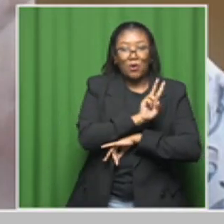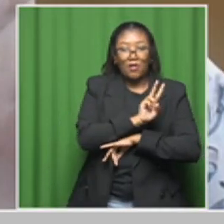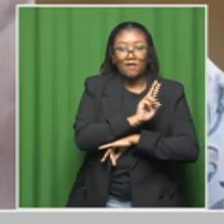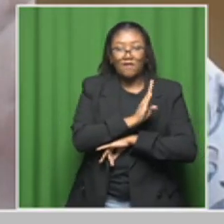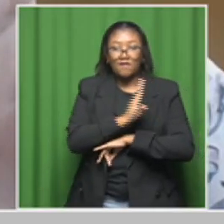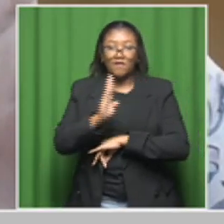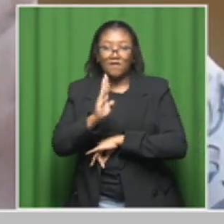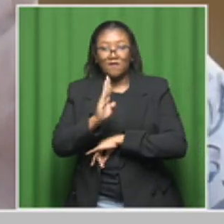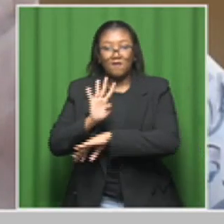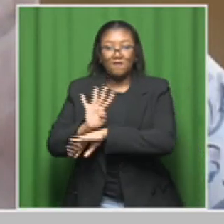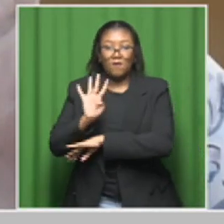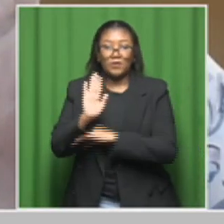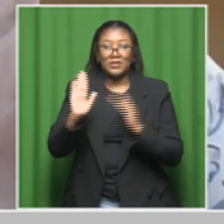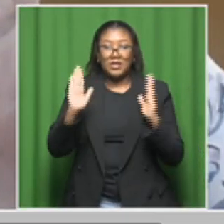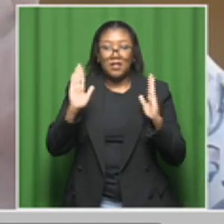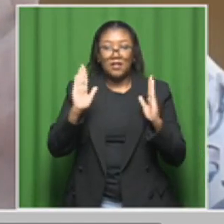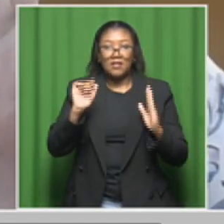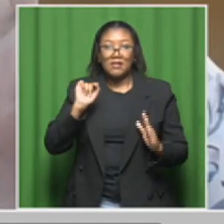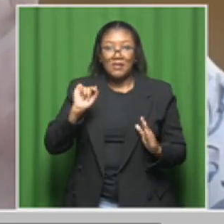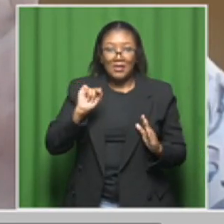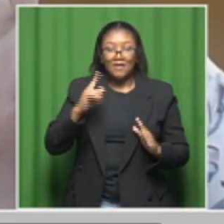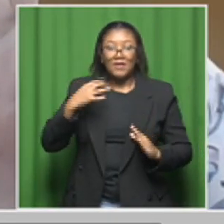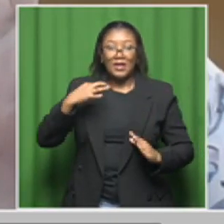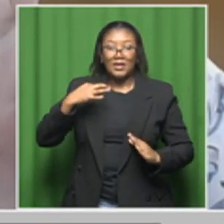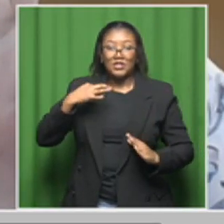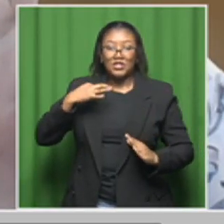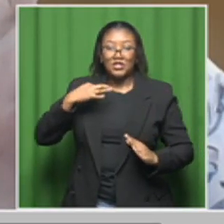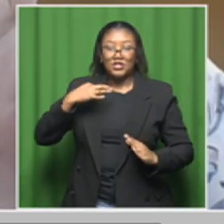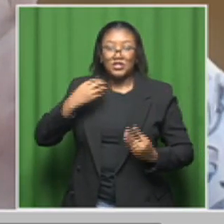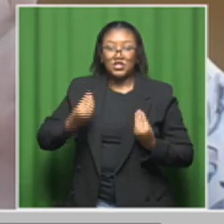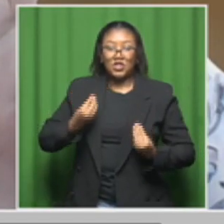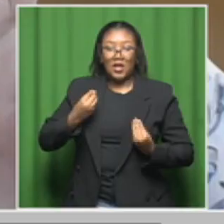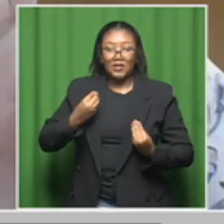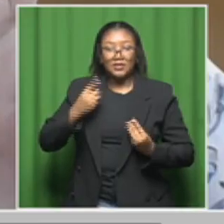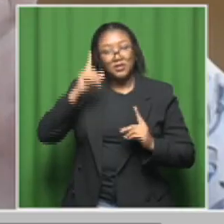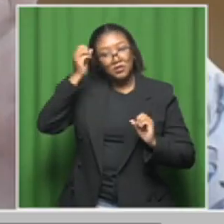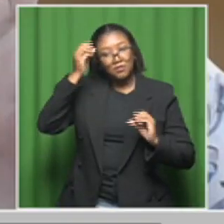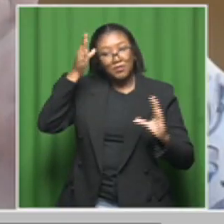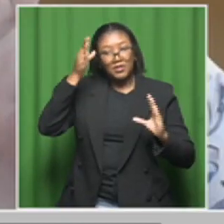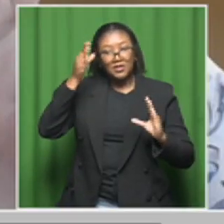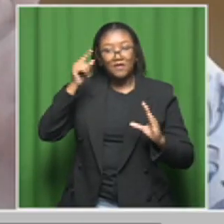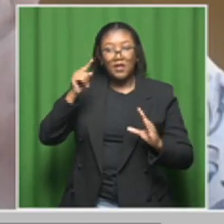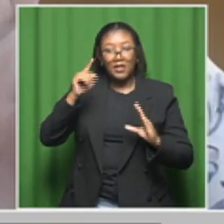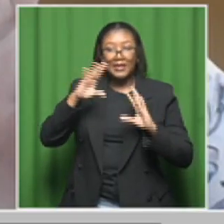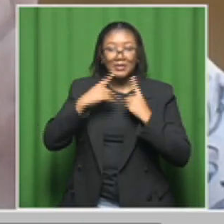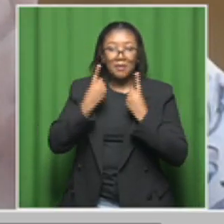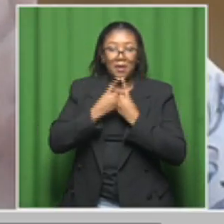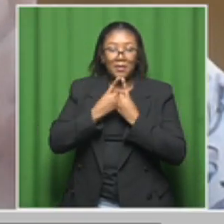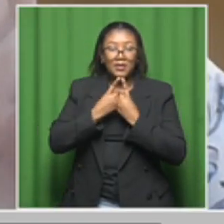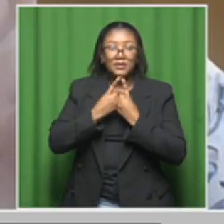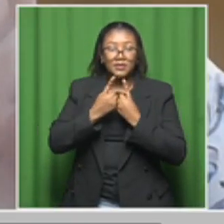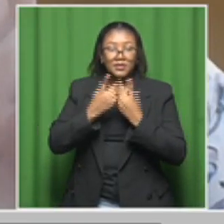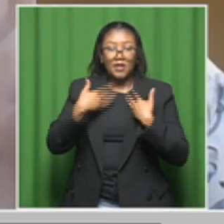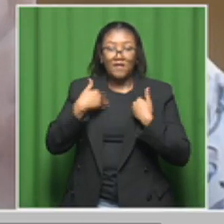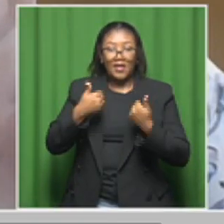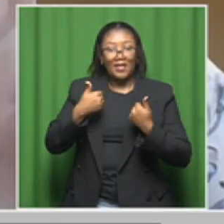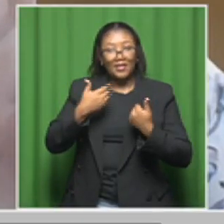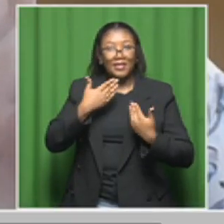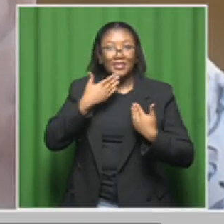who's a child health specialist at the Department of Health. Dr. Bamford, thank you so much for your time and welcome to Morning Live.